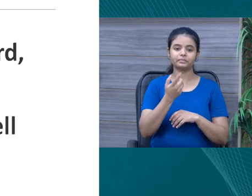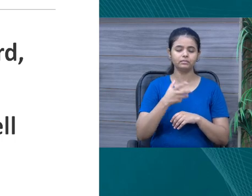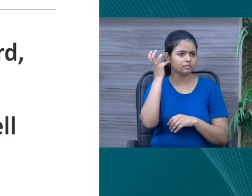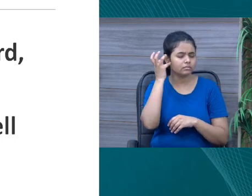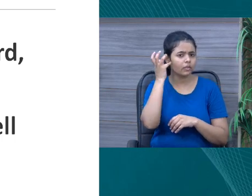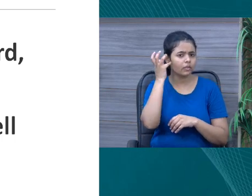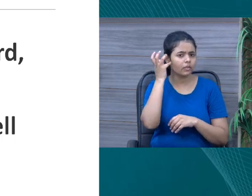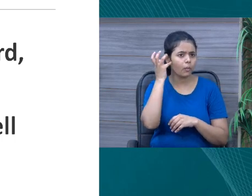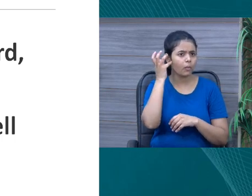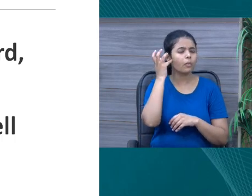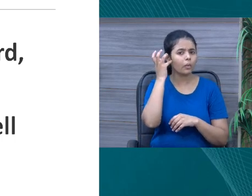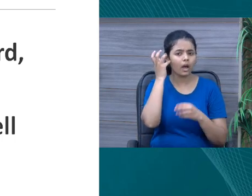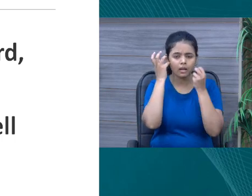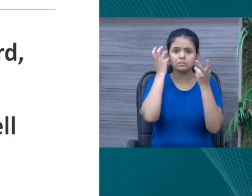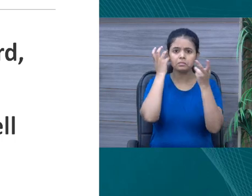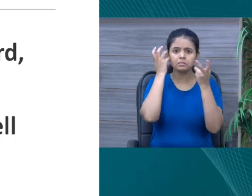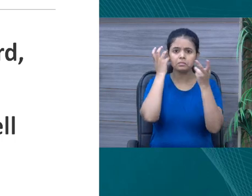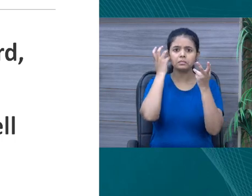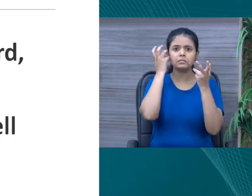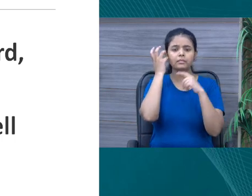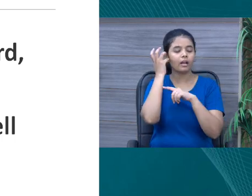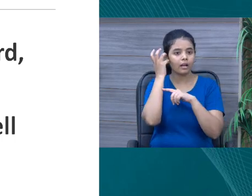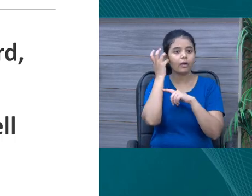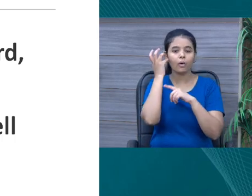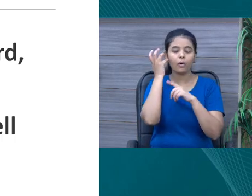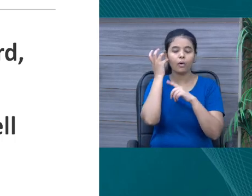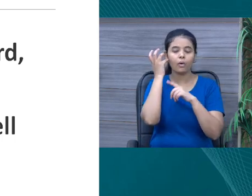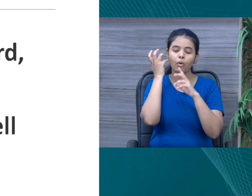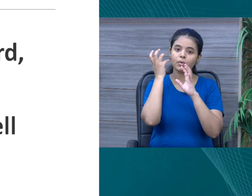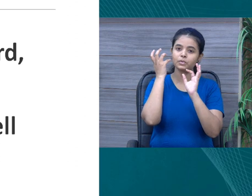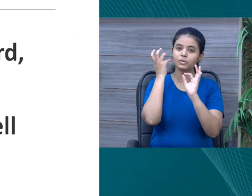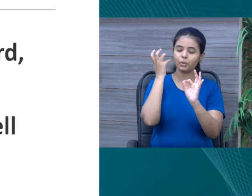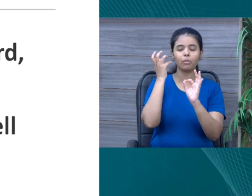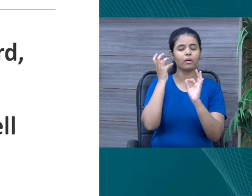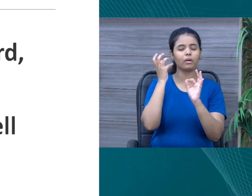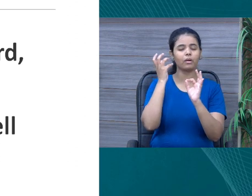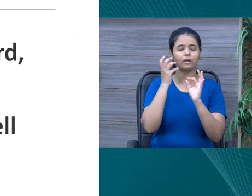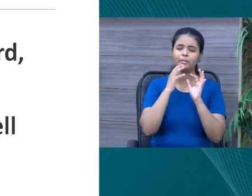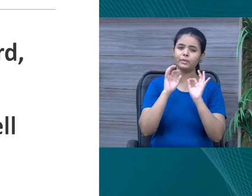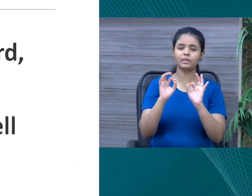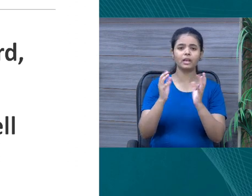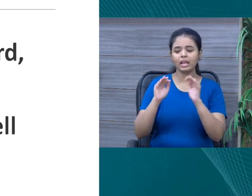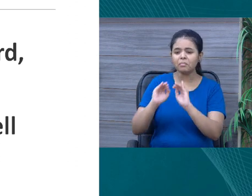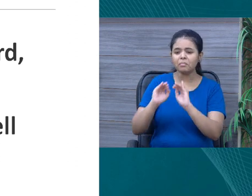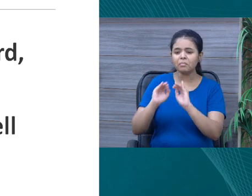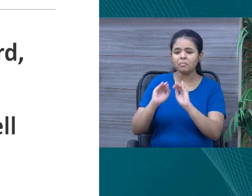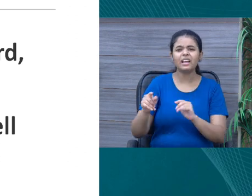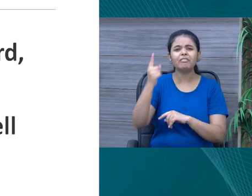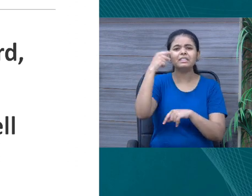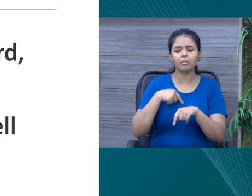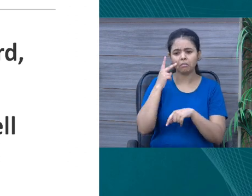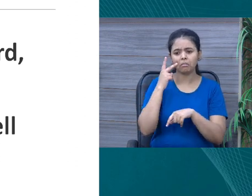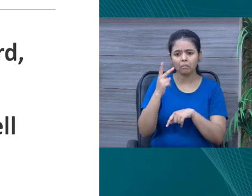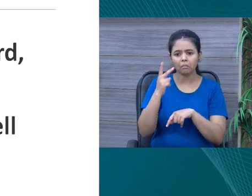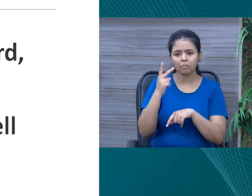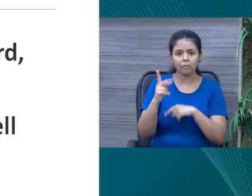I listened hard. But, it was really true. As a child, it was something new for a child. Because,